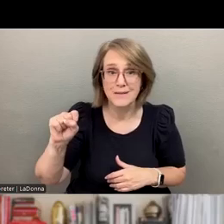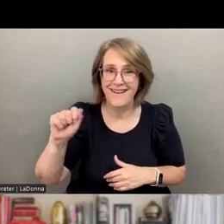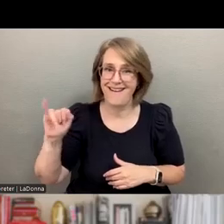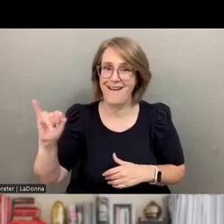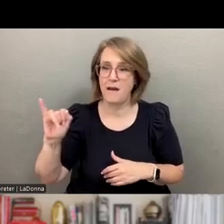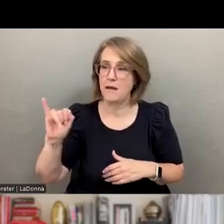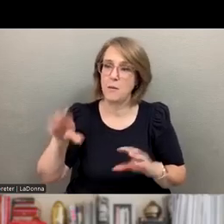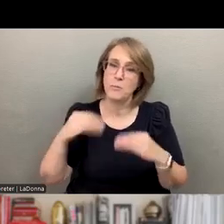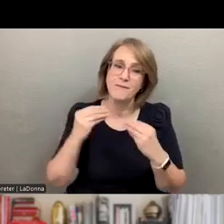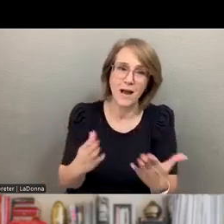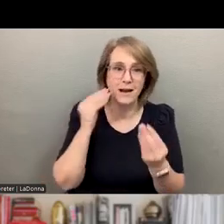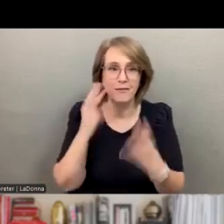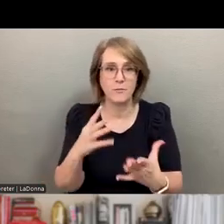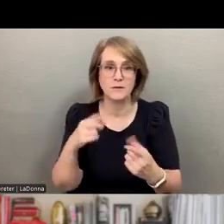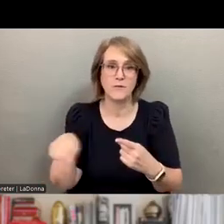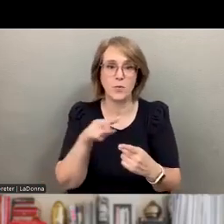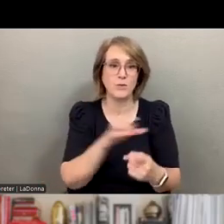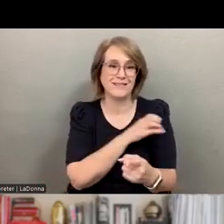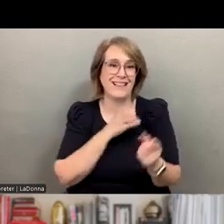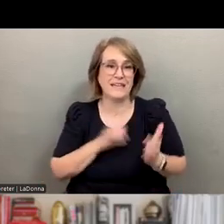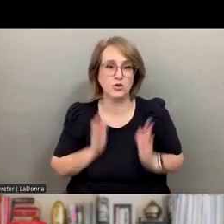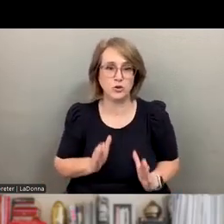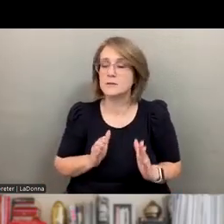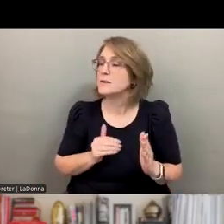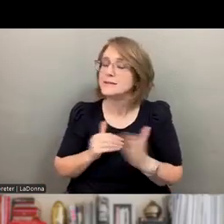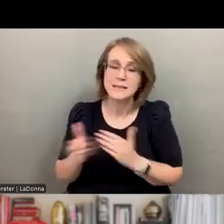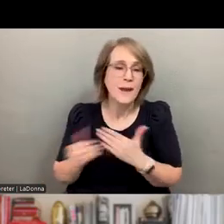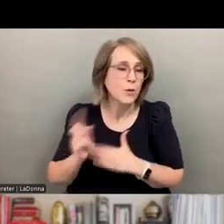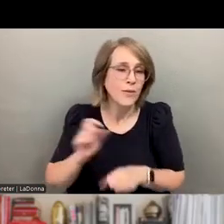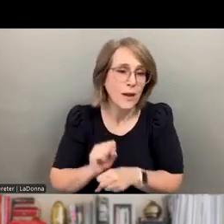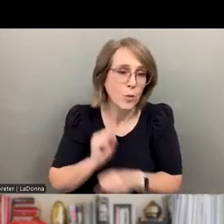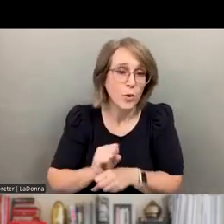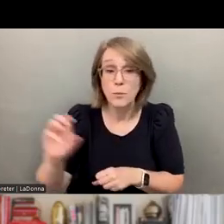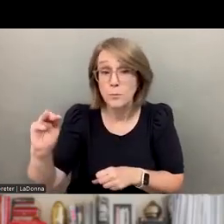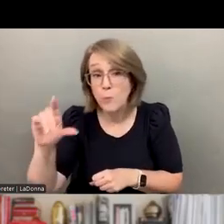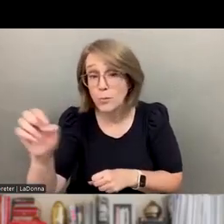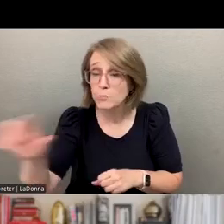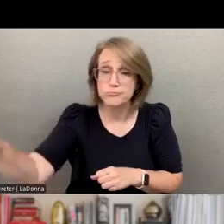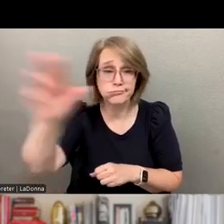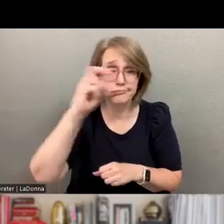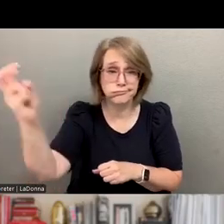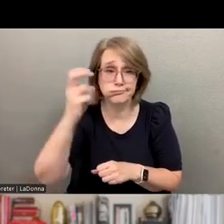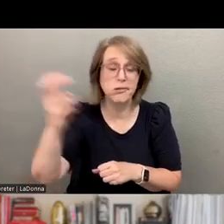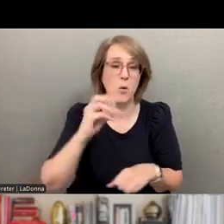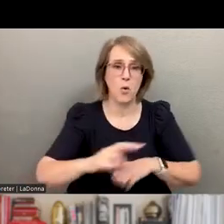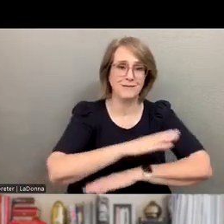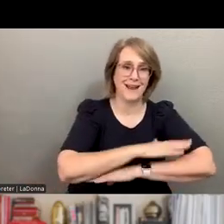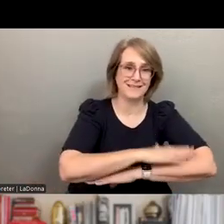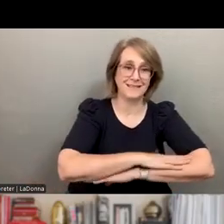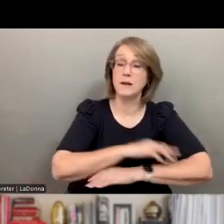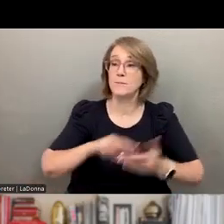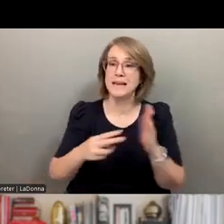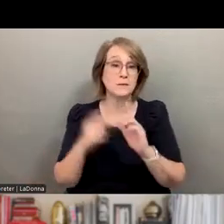giving clinicians information regardless of whether they are desk-bound clinicians or if they're mobile workers out in the field to help them do their jobs